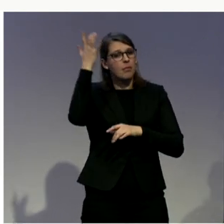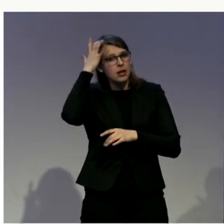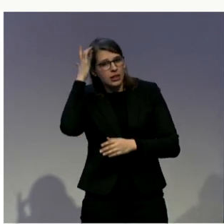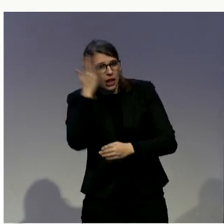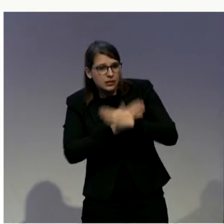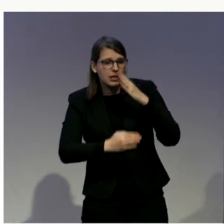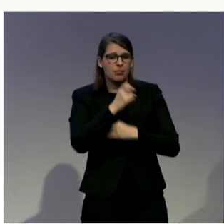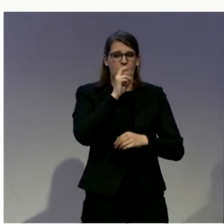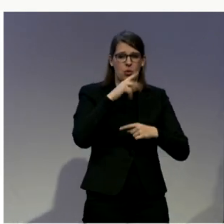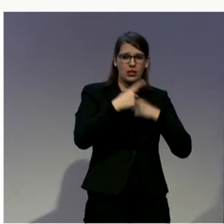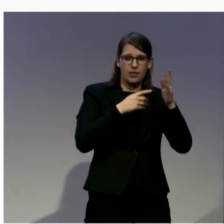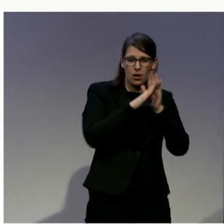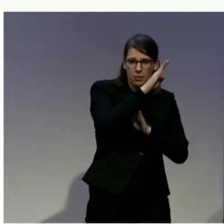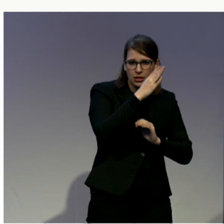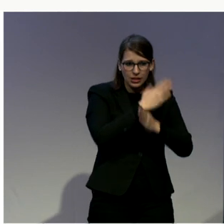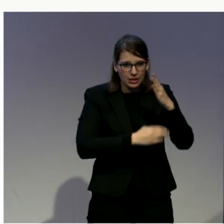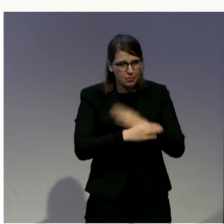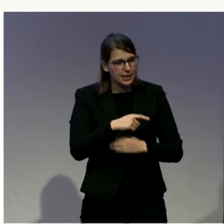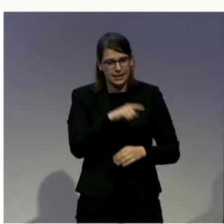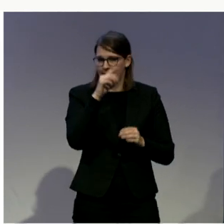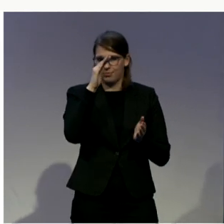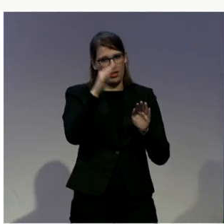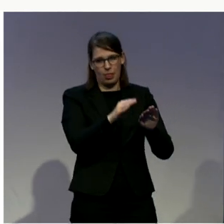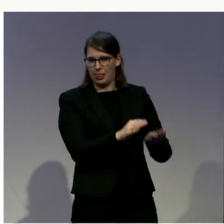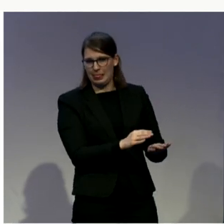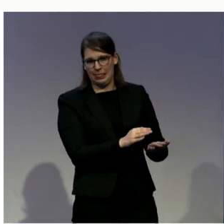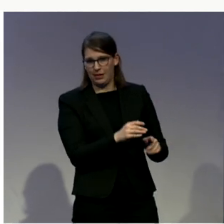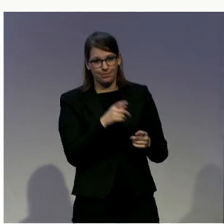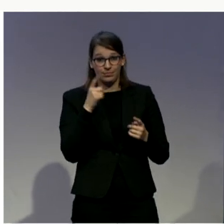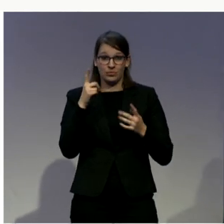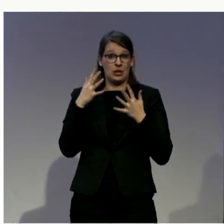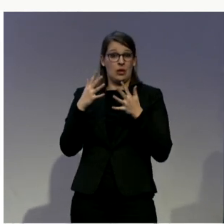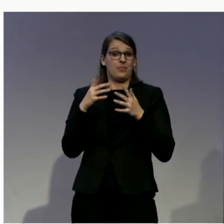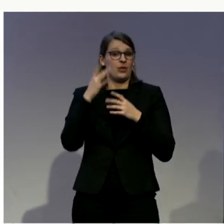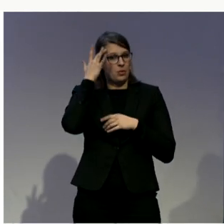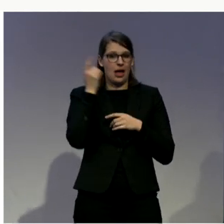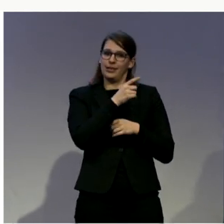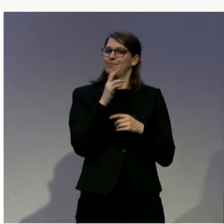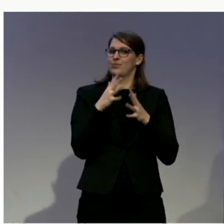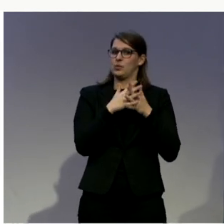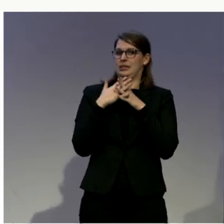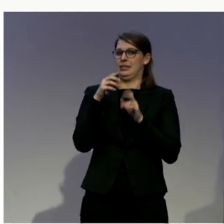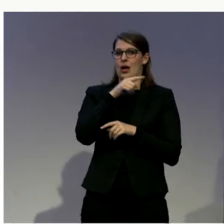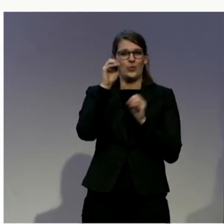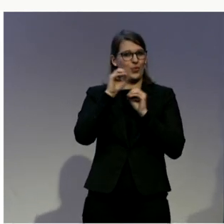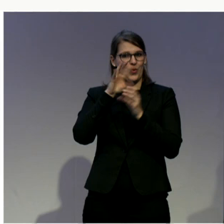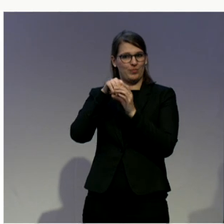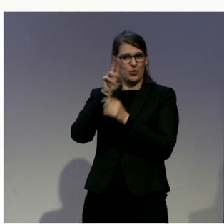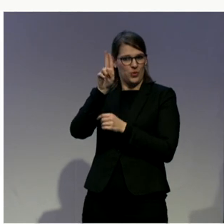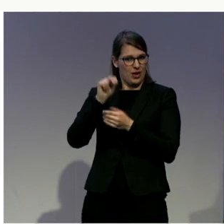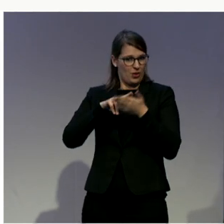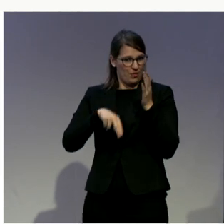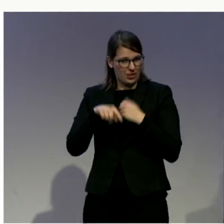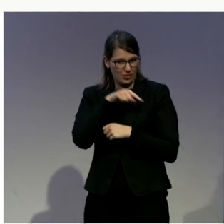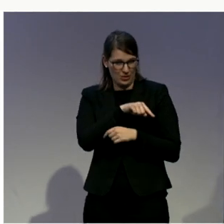to ratify the CRPD, but we do have the Americans with Disabilities Act, the Rehabilitation Act, and several other disability